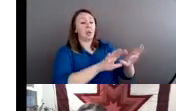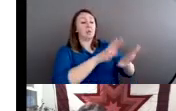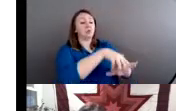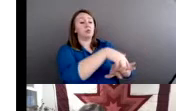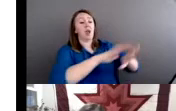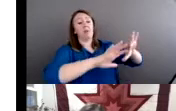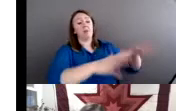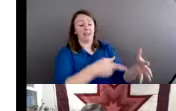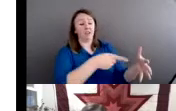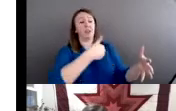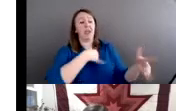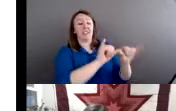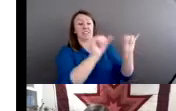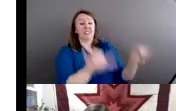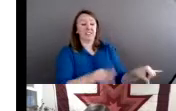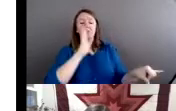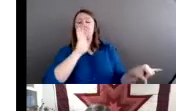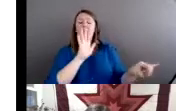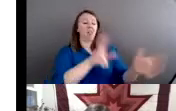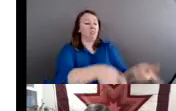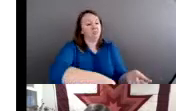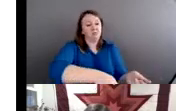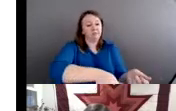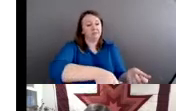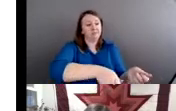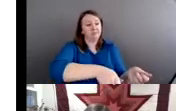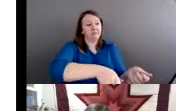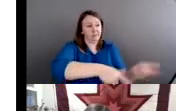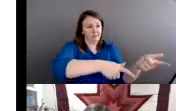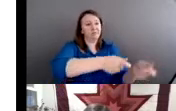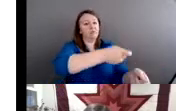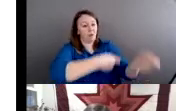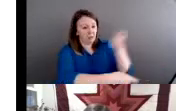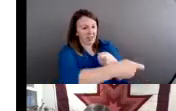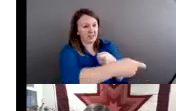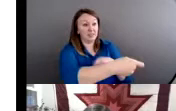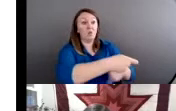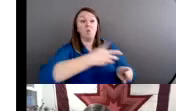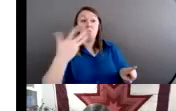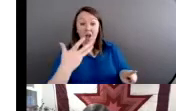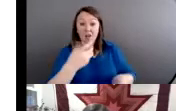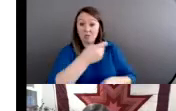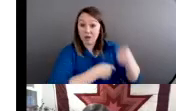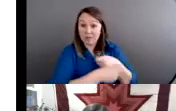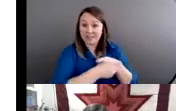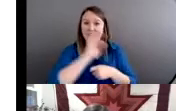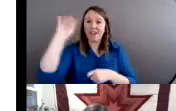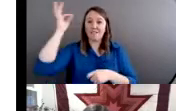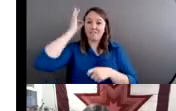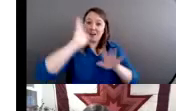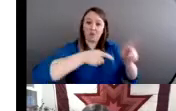we're going to simply add in its place federal jurisdiction. But in fact,